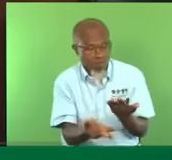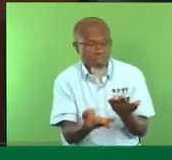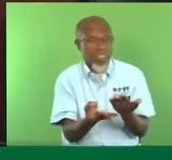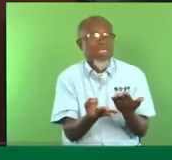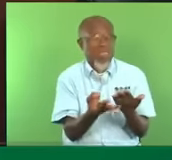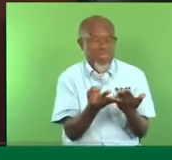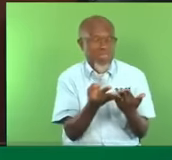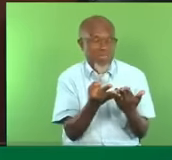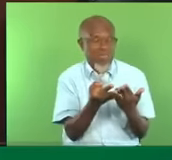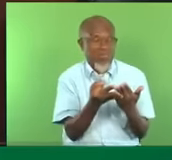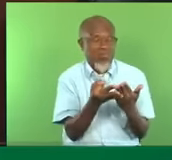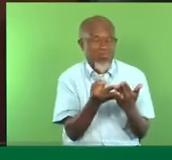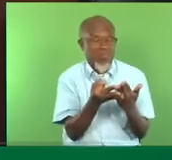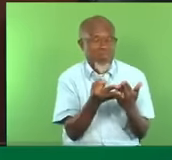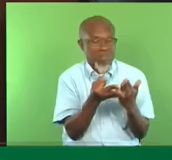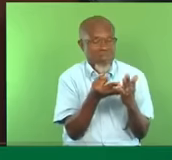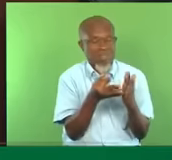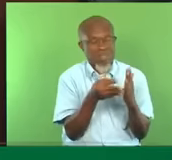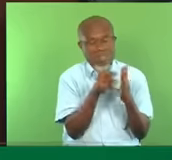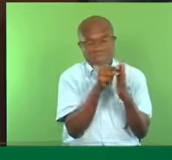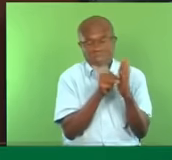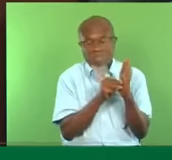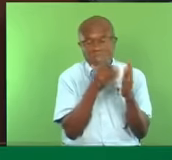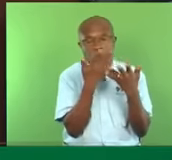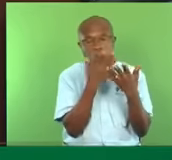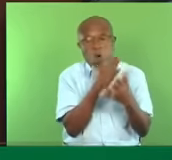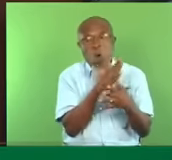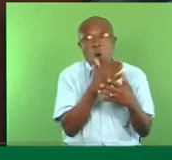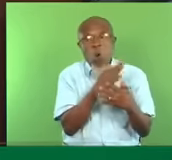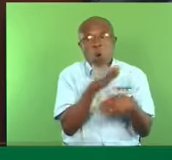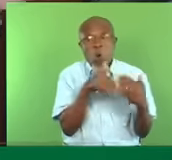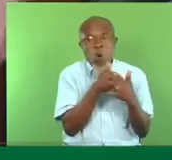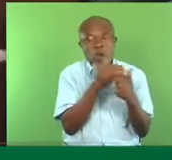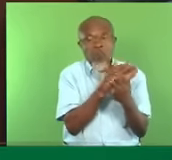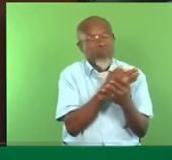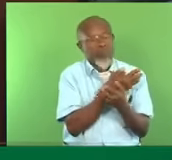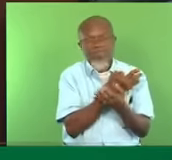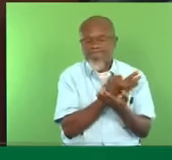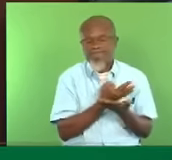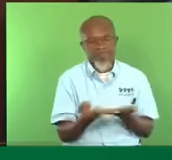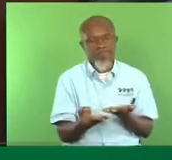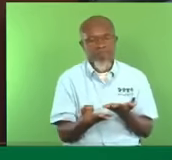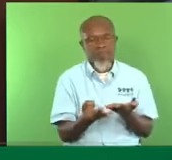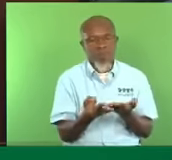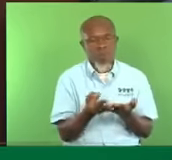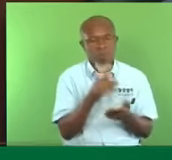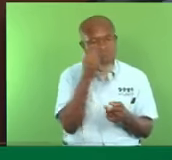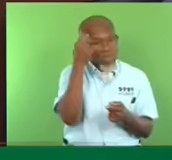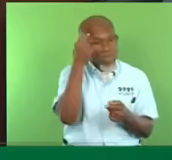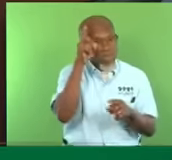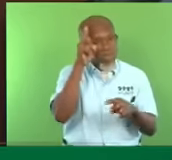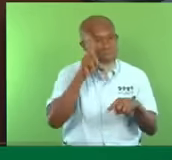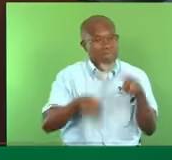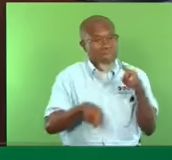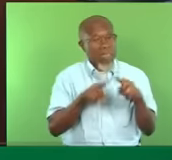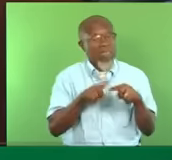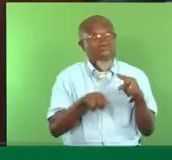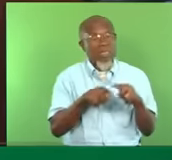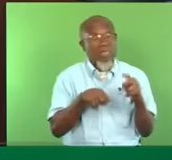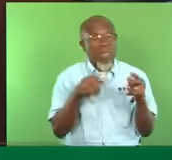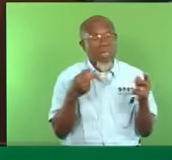All, he has surpassed them. Just when we believe it cannot get worse. He was forced by some